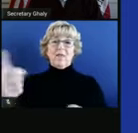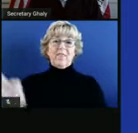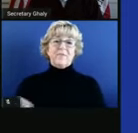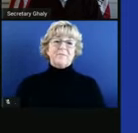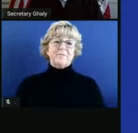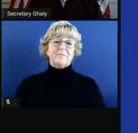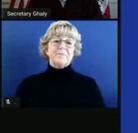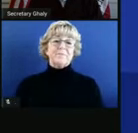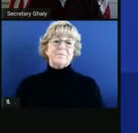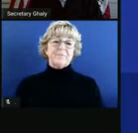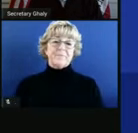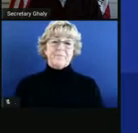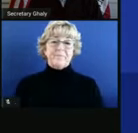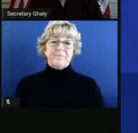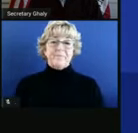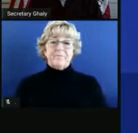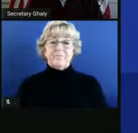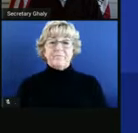Next slide.